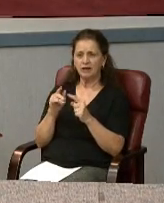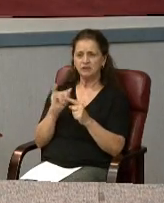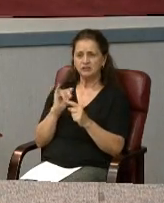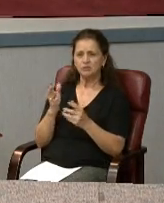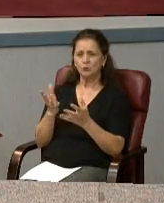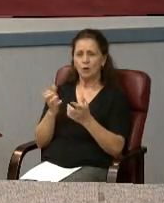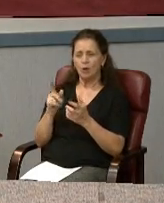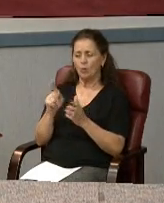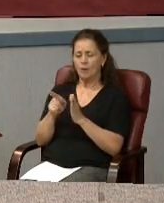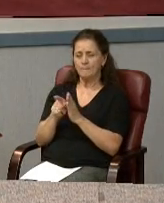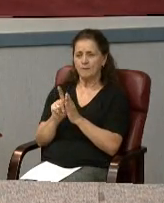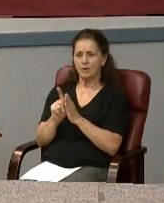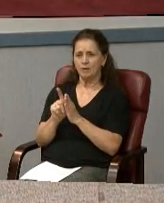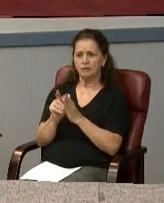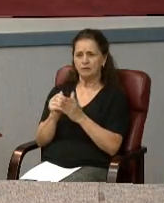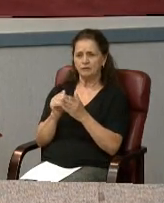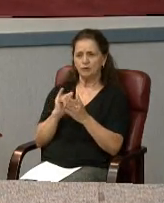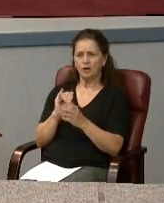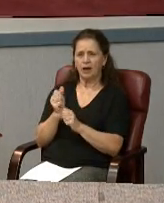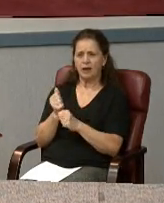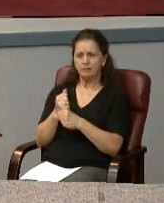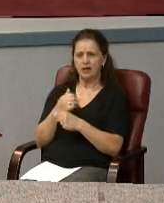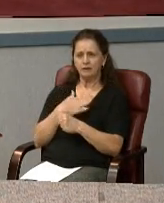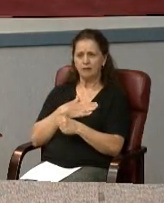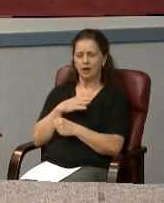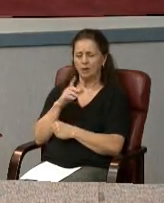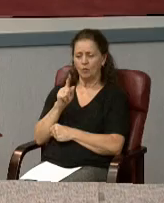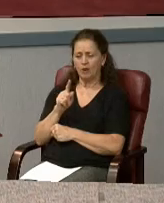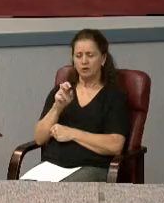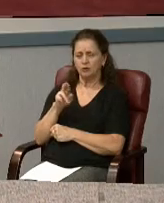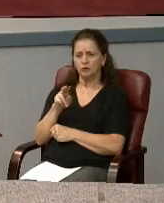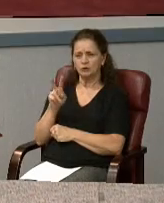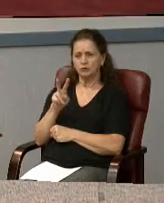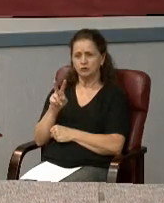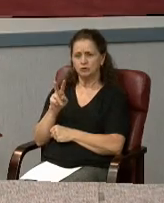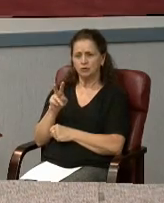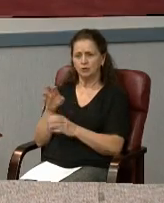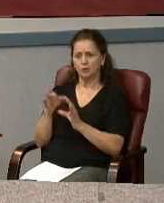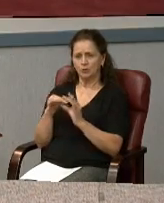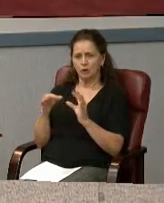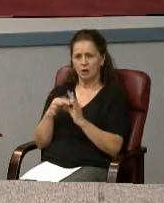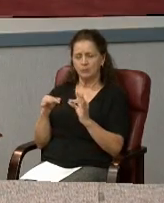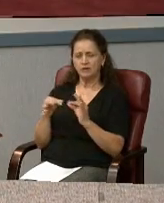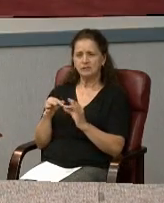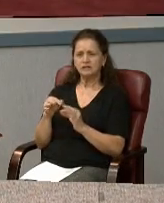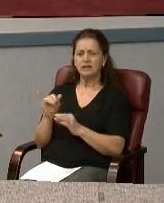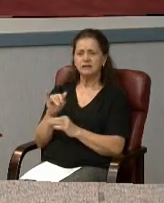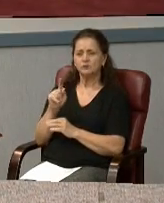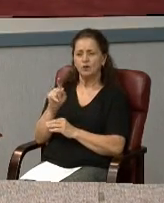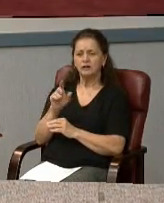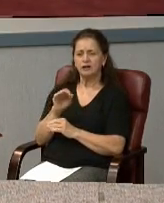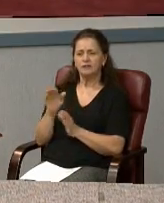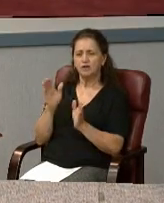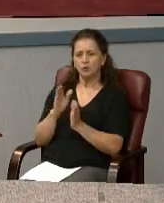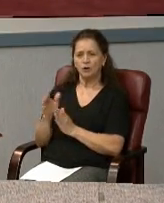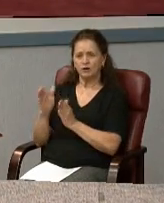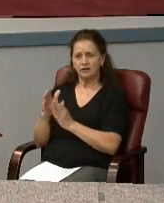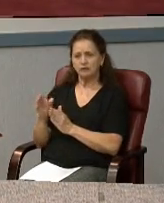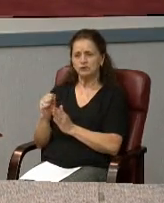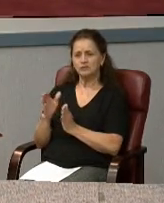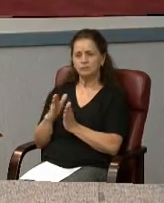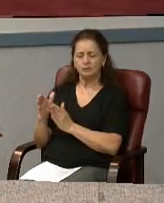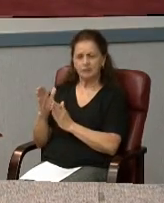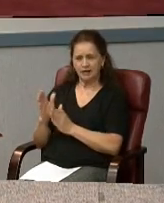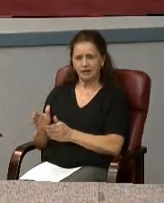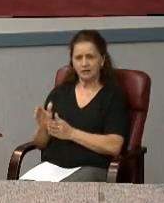I make my one or two comments, and really, as one of the organizers and planners of the C Street Arts Festival, I want to thank the